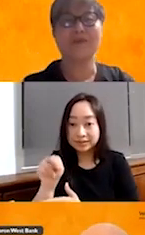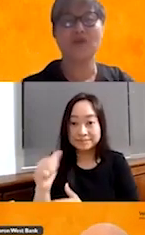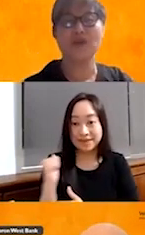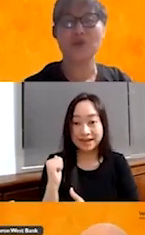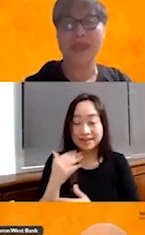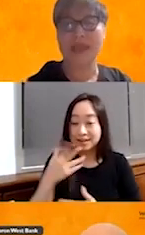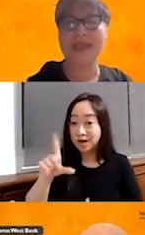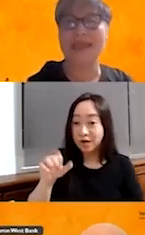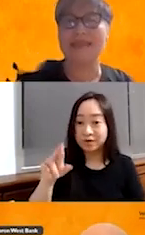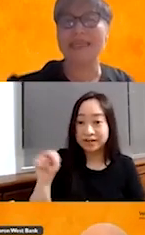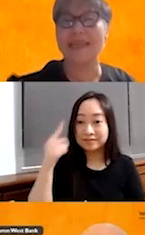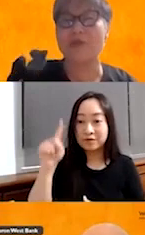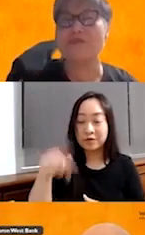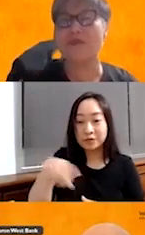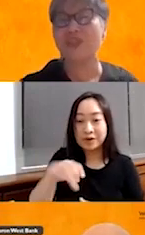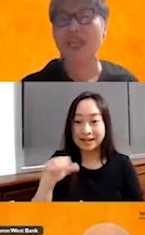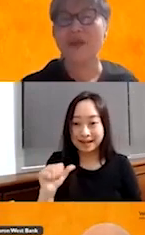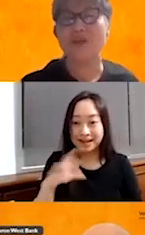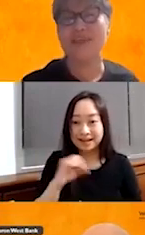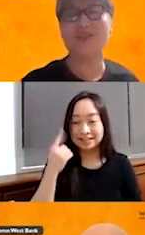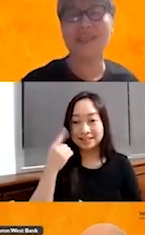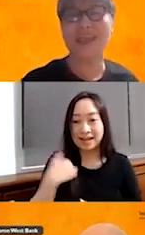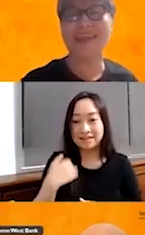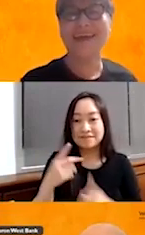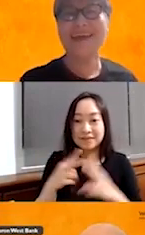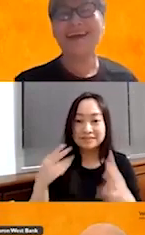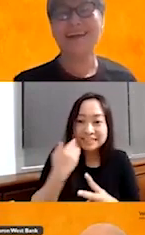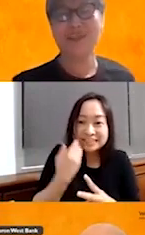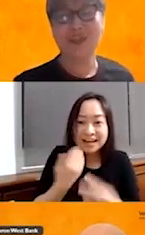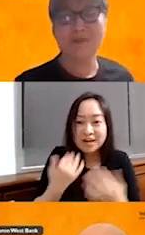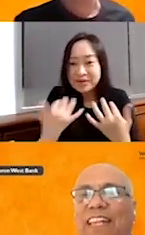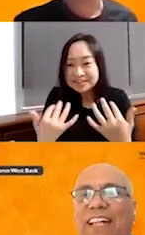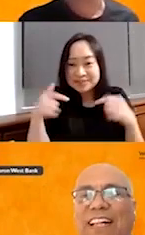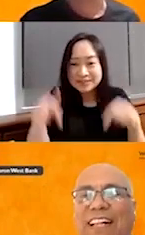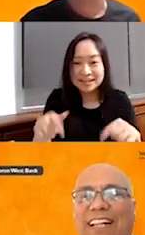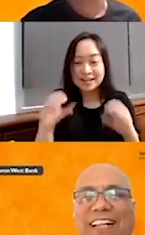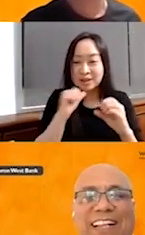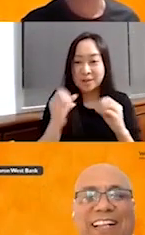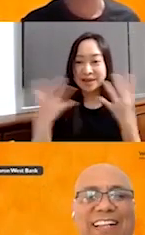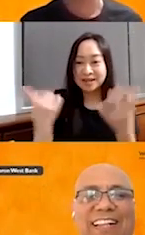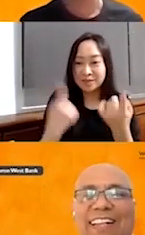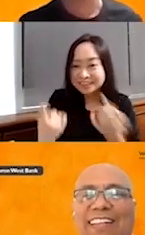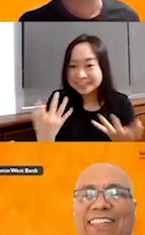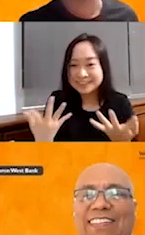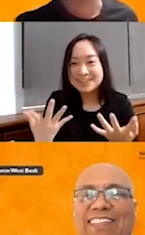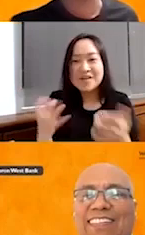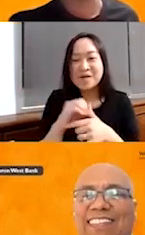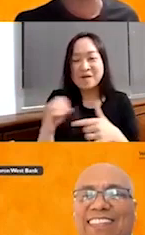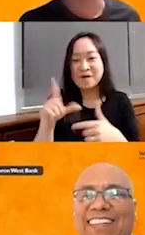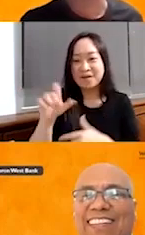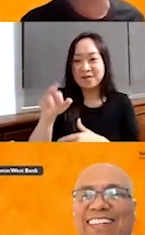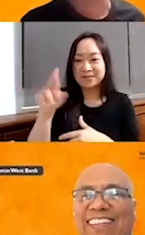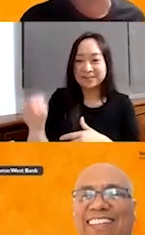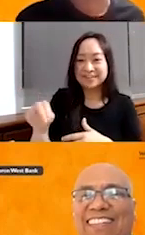Lauren for Q&A. And I understand that we have a very shy audience today. There are not many questions coming in. Either that or Lauren and